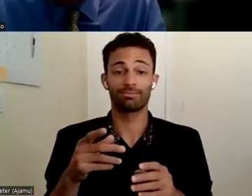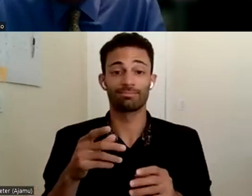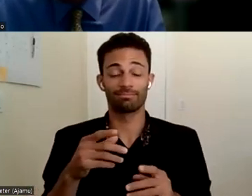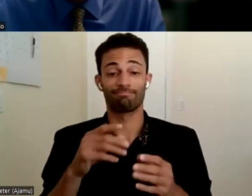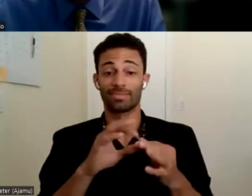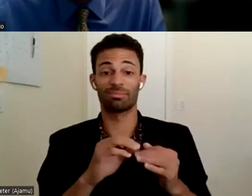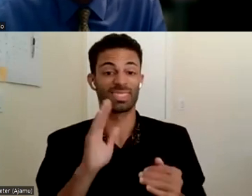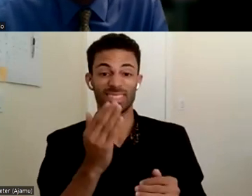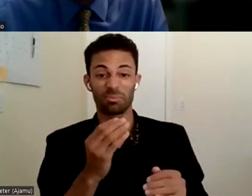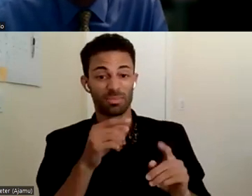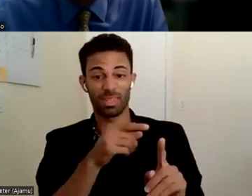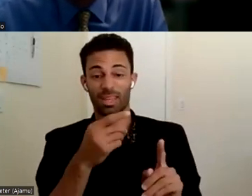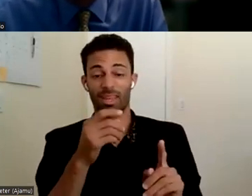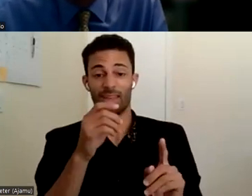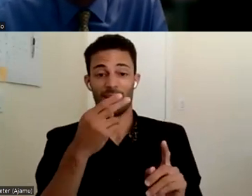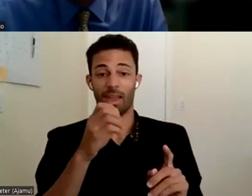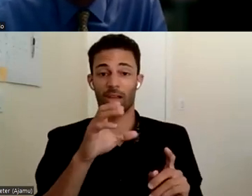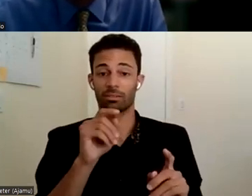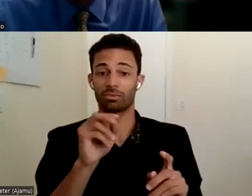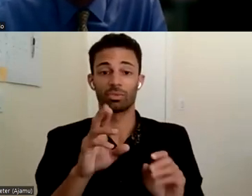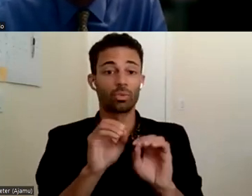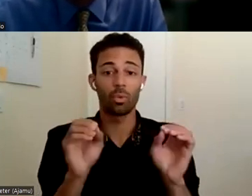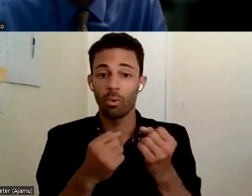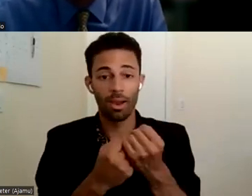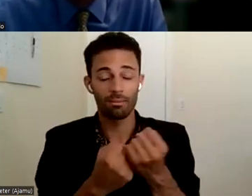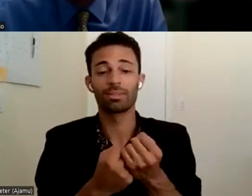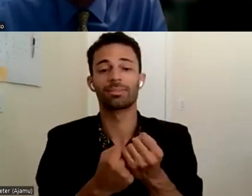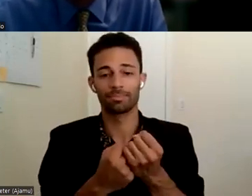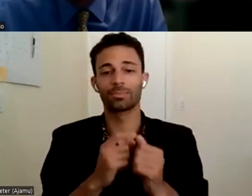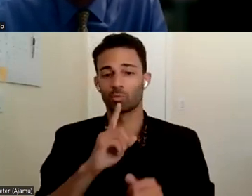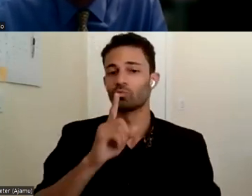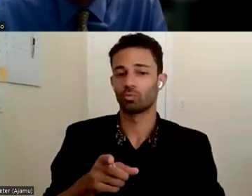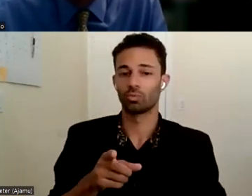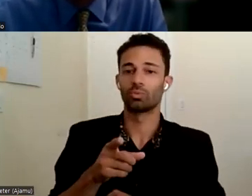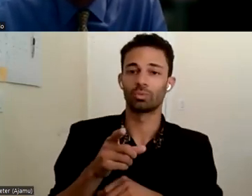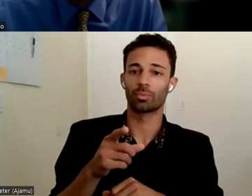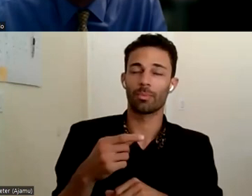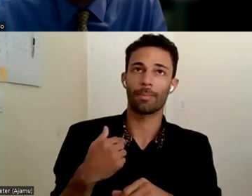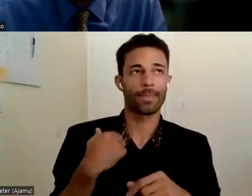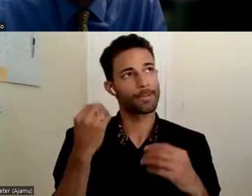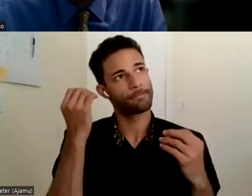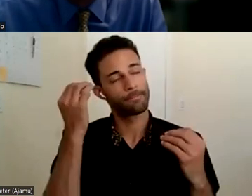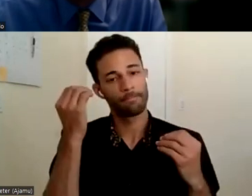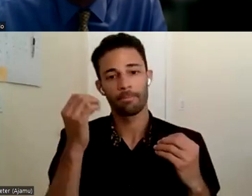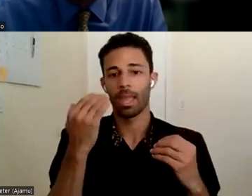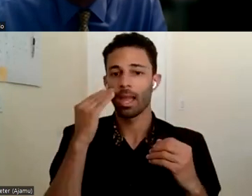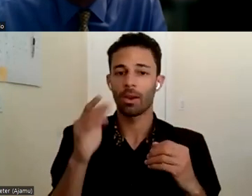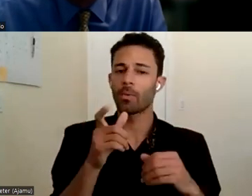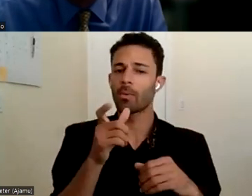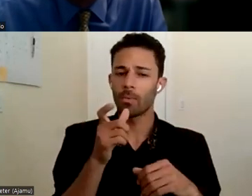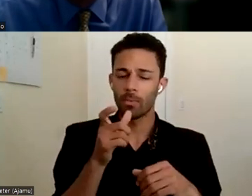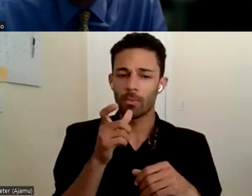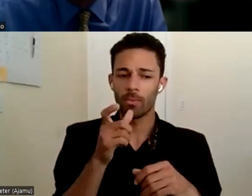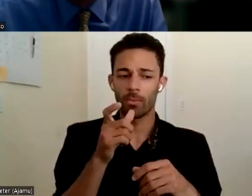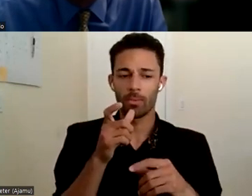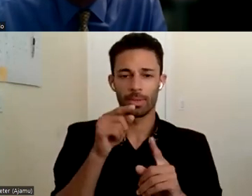Hector is true. And just think for me, just thinking briefly, um, I don't know exactly who would refer Hector